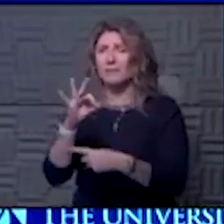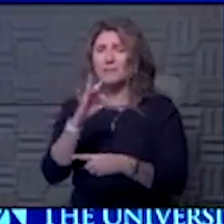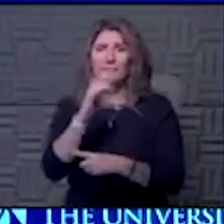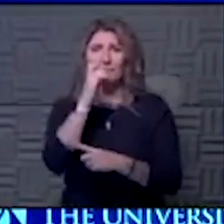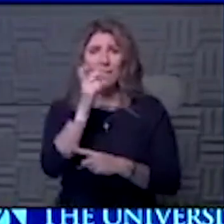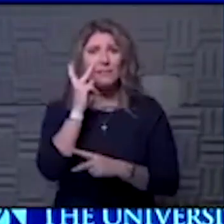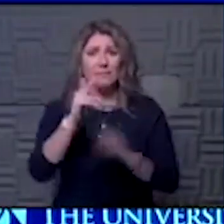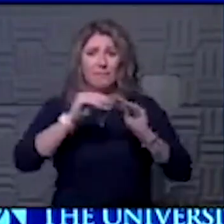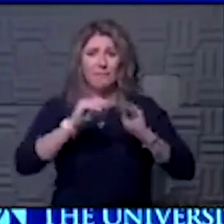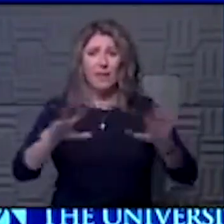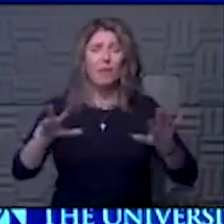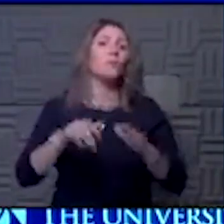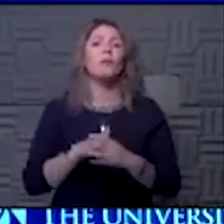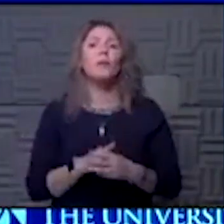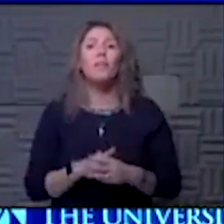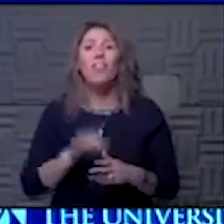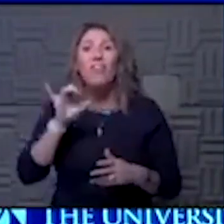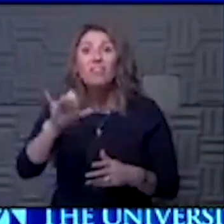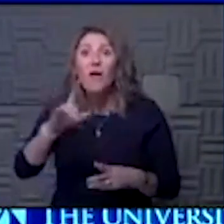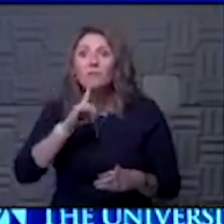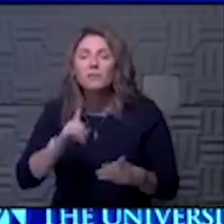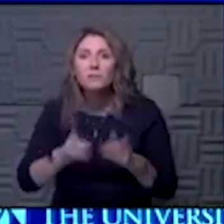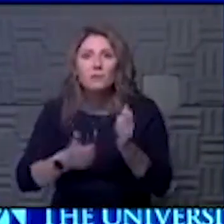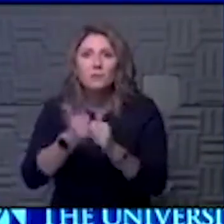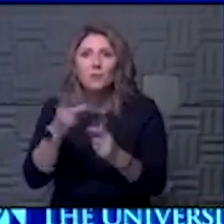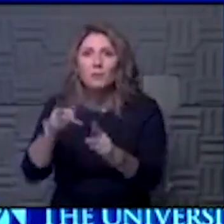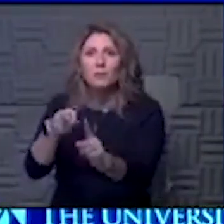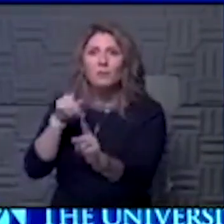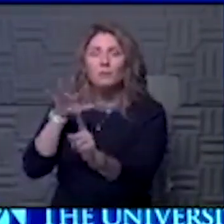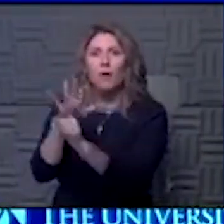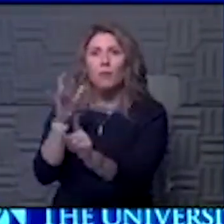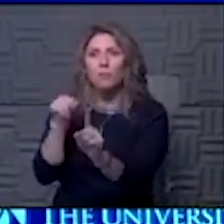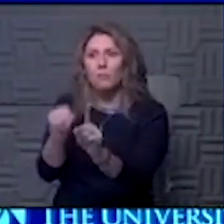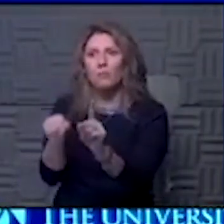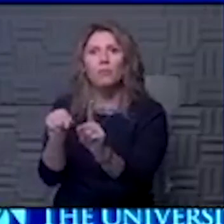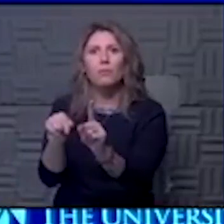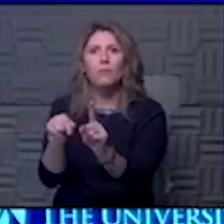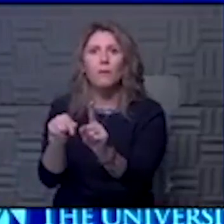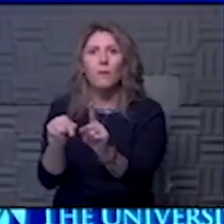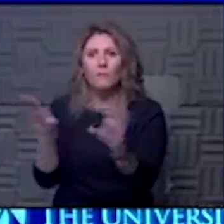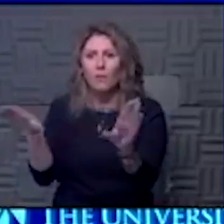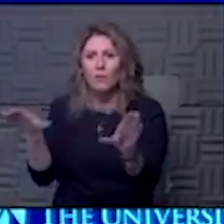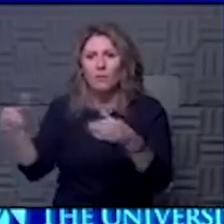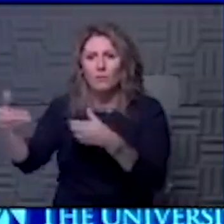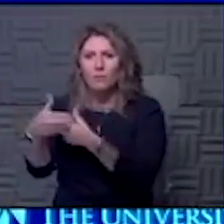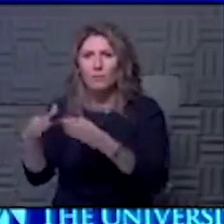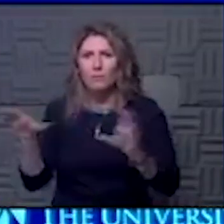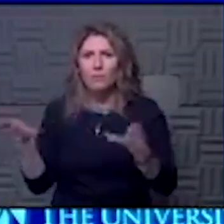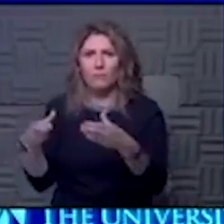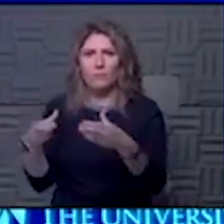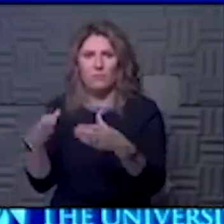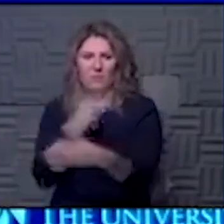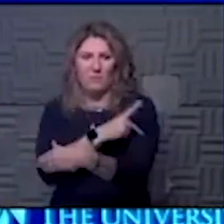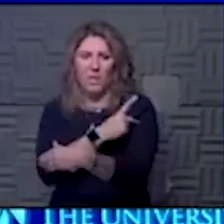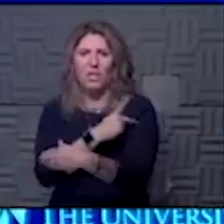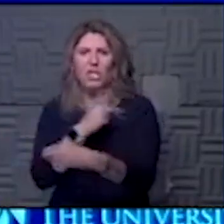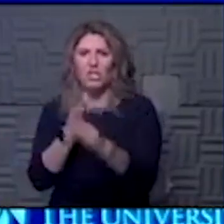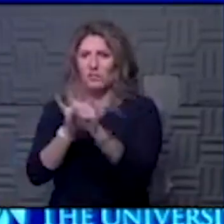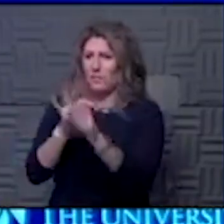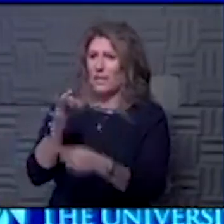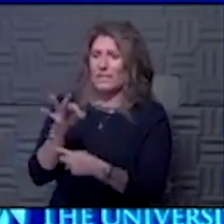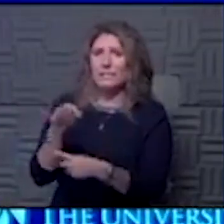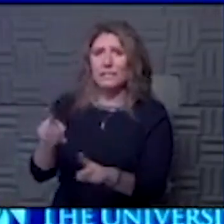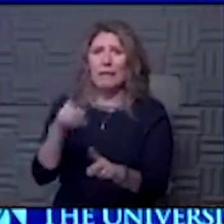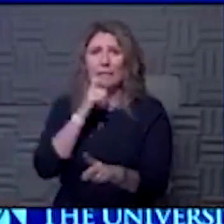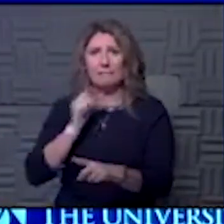COVID ward. So that's the hottest hotspot in the country. The COVID wards of a hospital, all these patients group together, our staff not